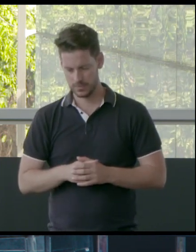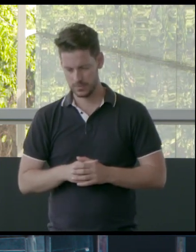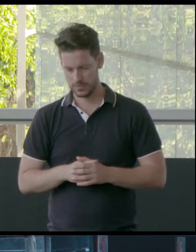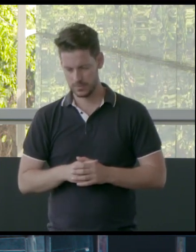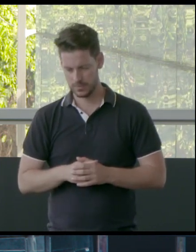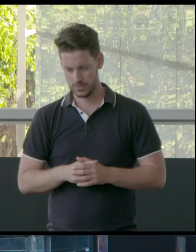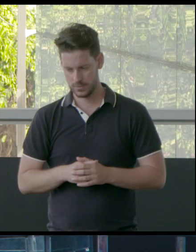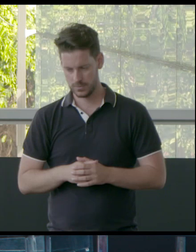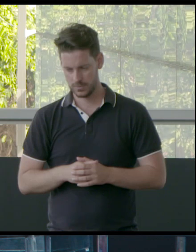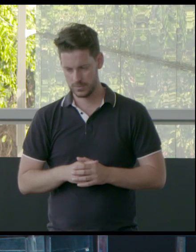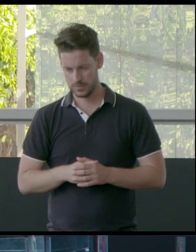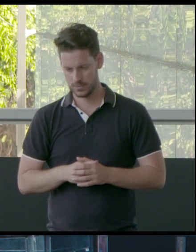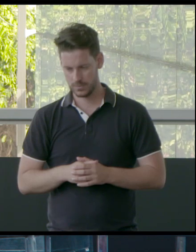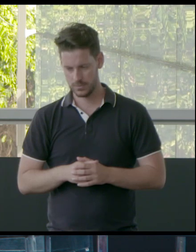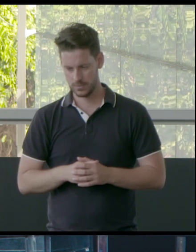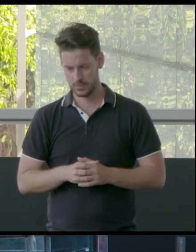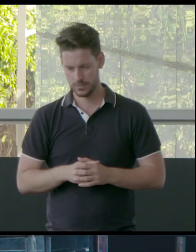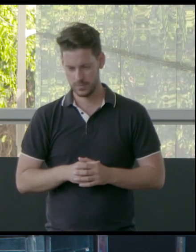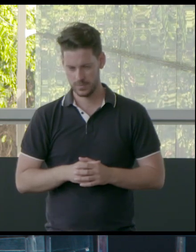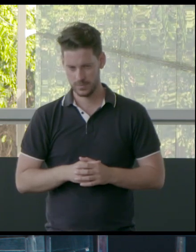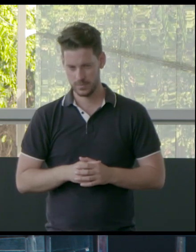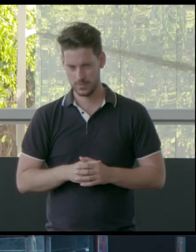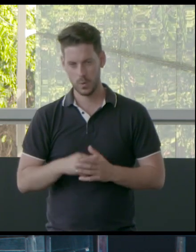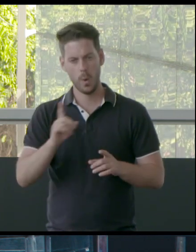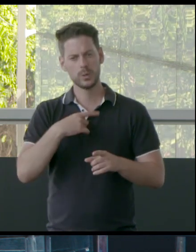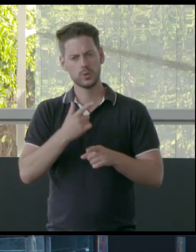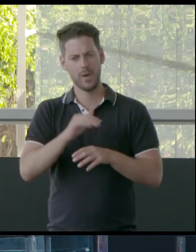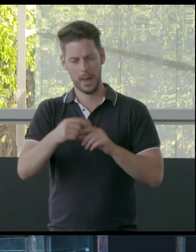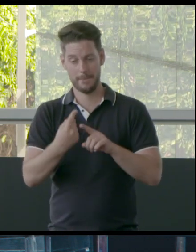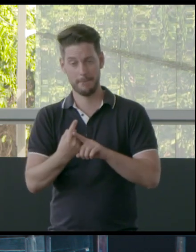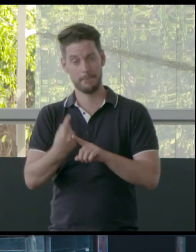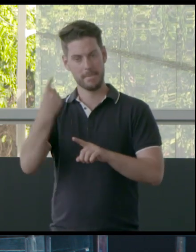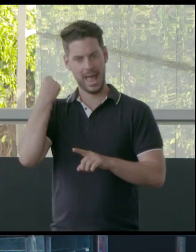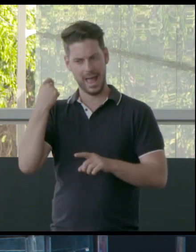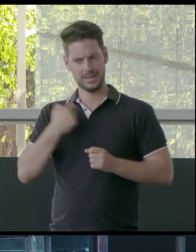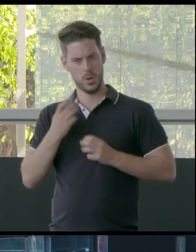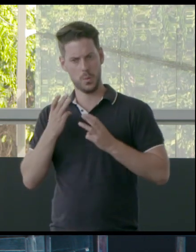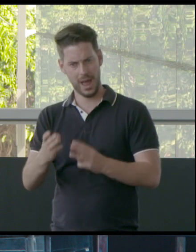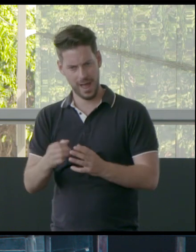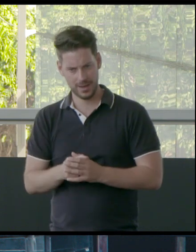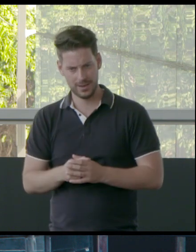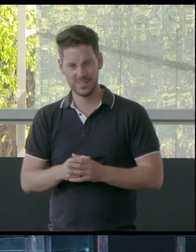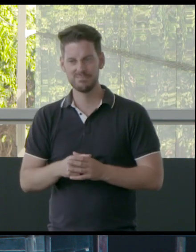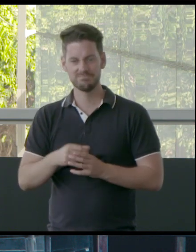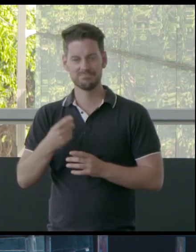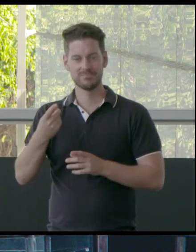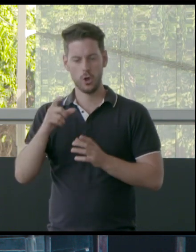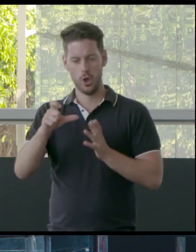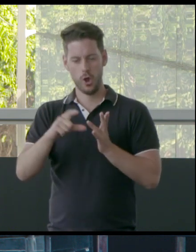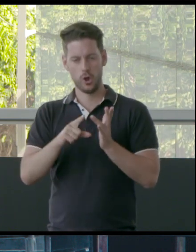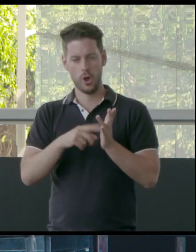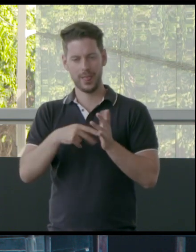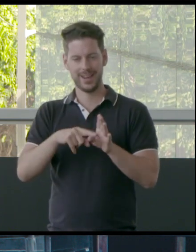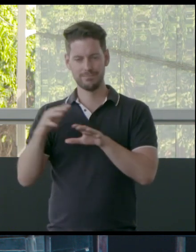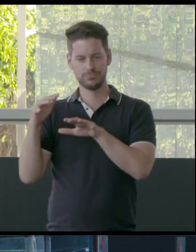I think what we're talking about is, you know, past practices and like the colonial impact is